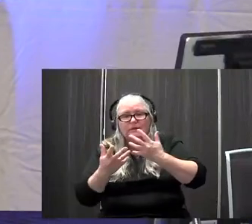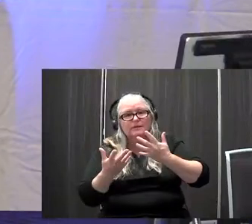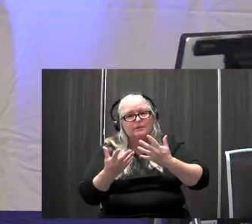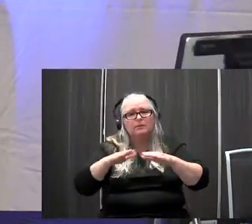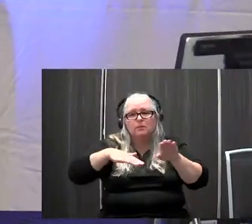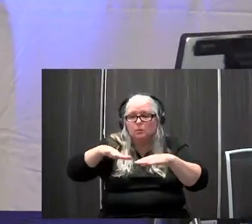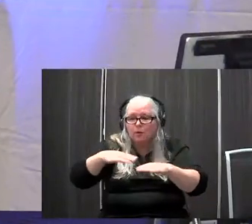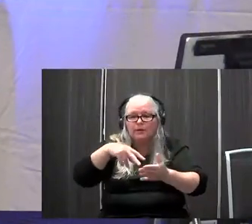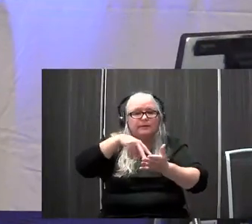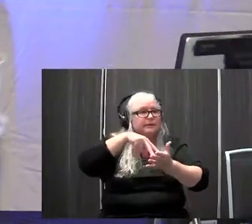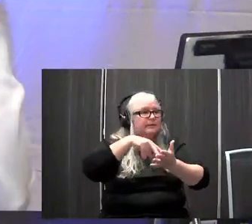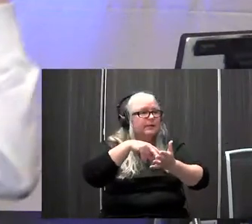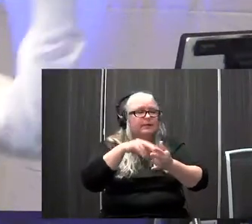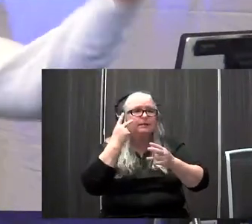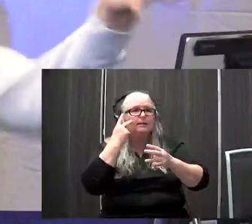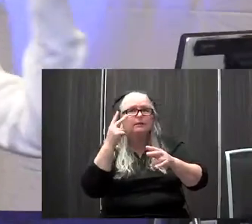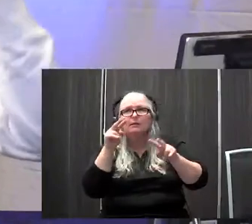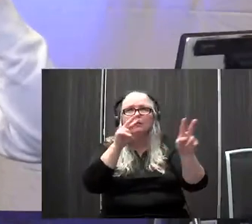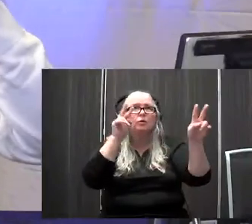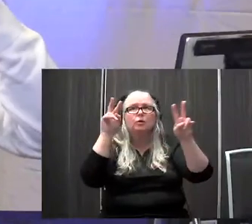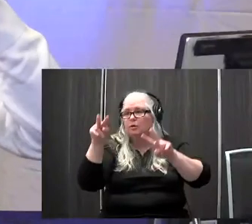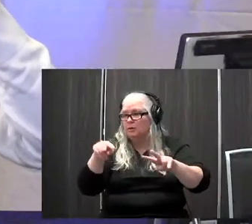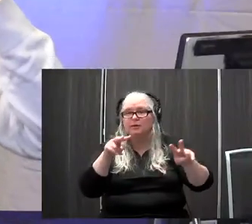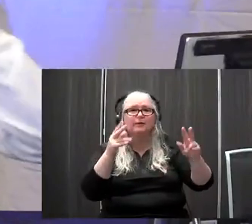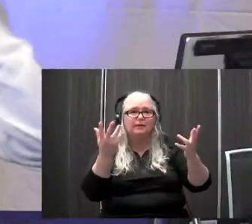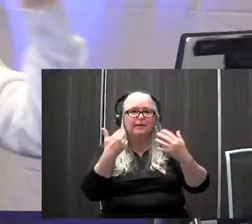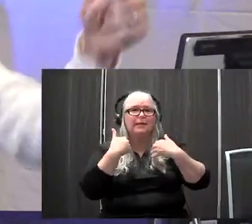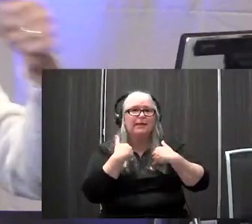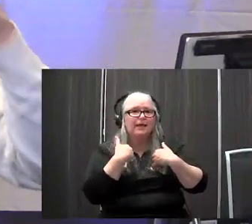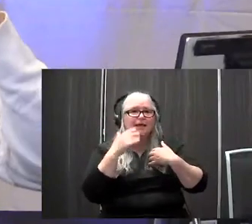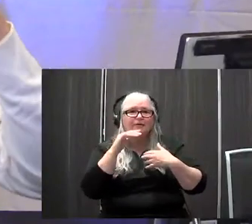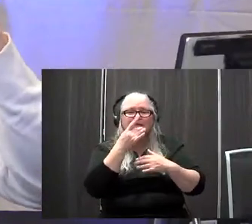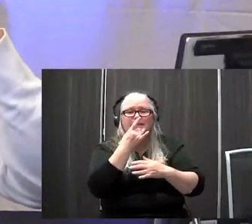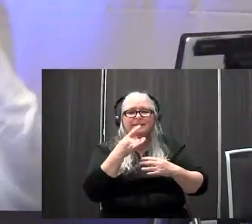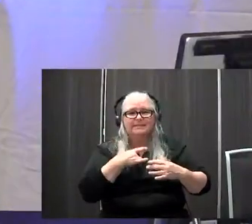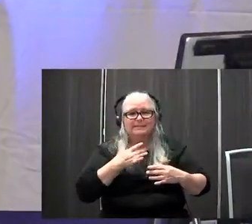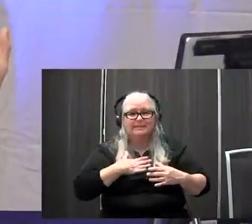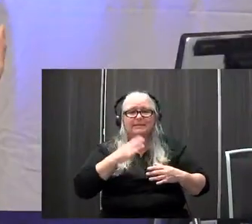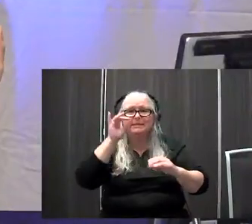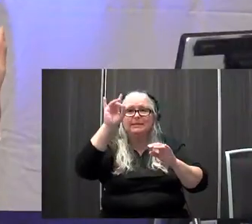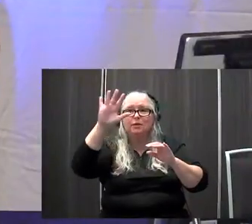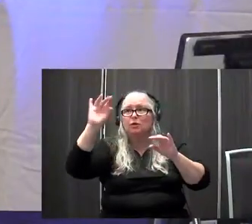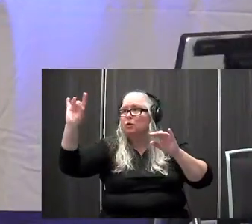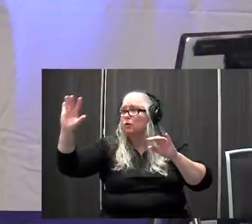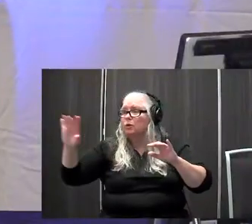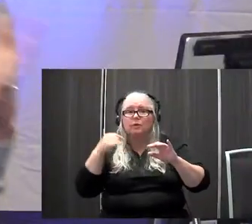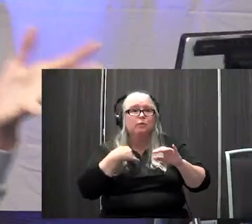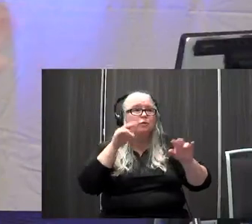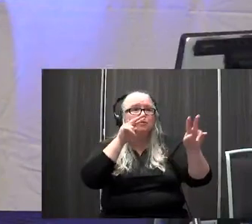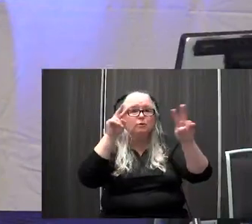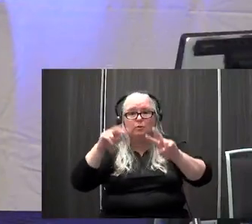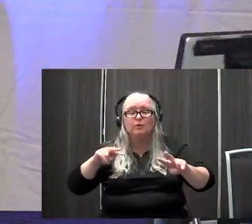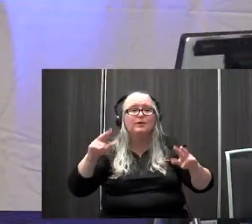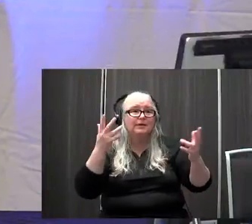walk and in turn to look at things, you know, having objects, um, you know, stickers on the wall or whatever it may be, um, to kind of